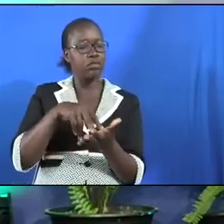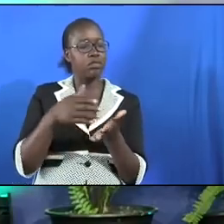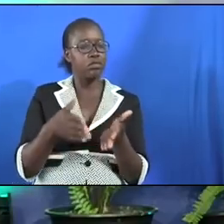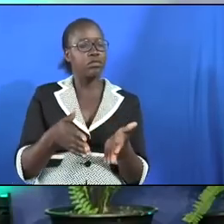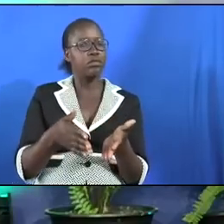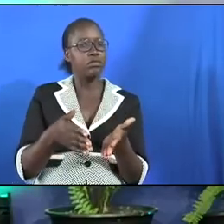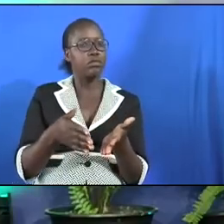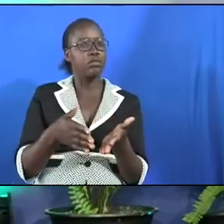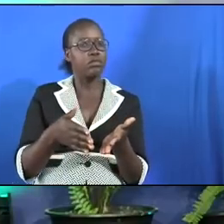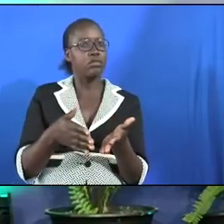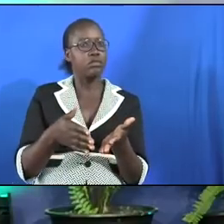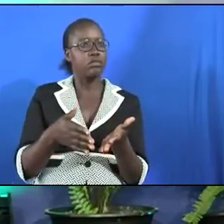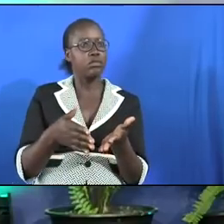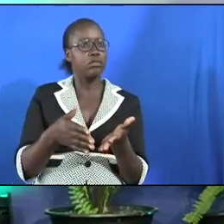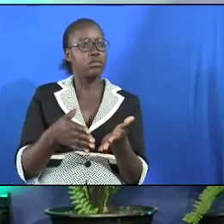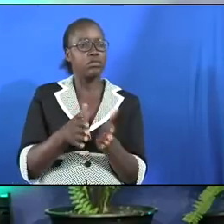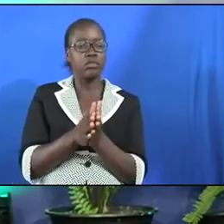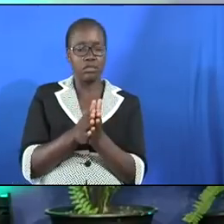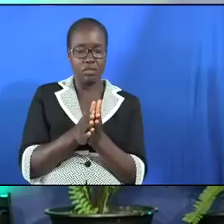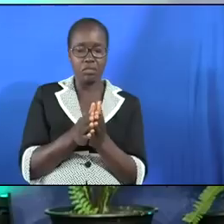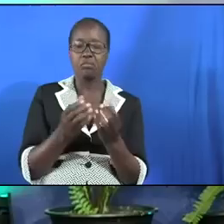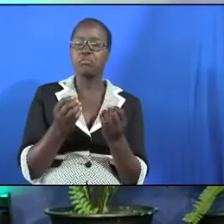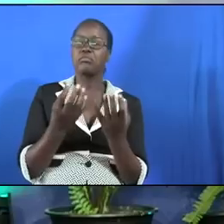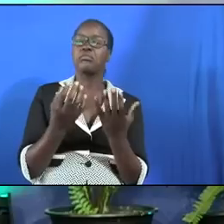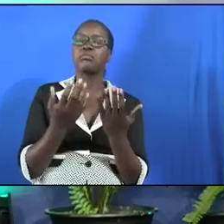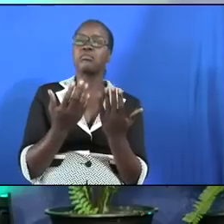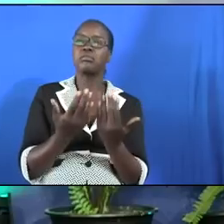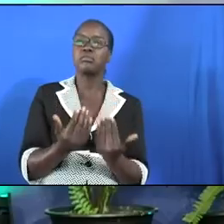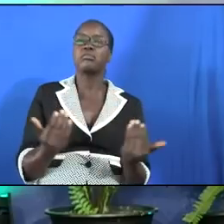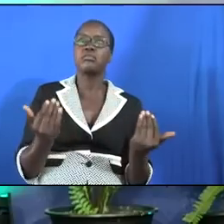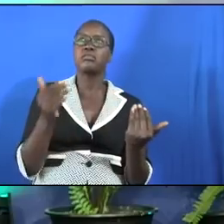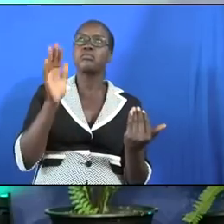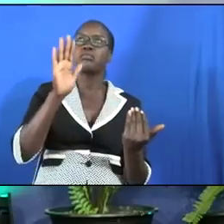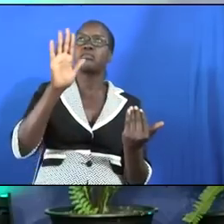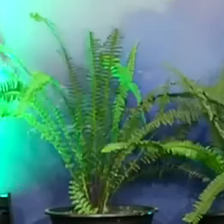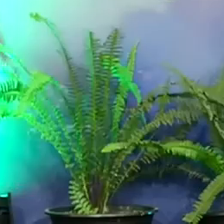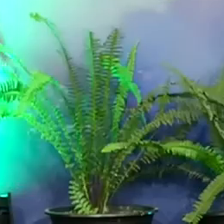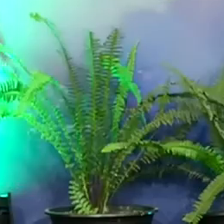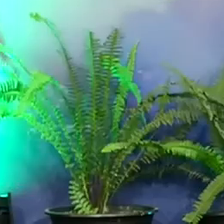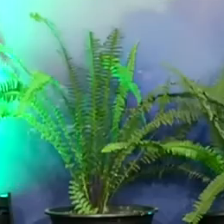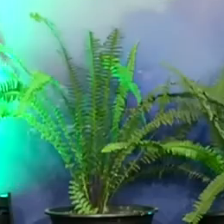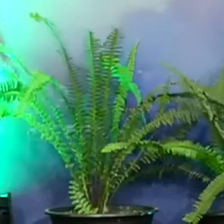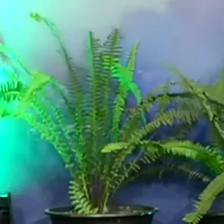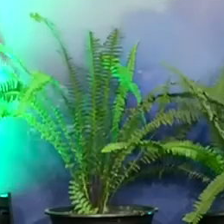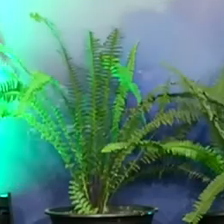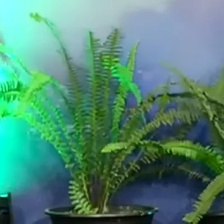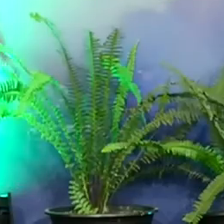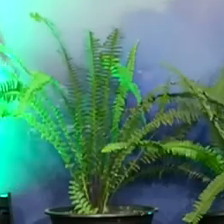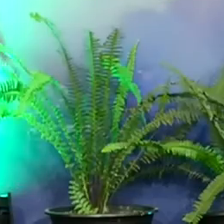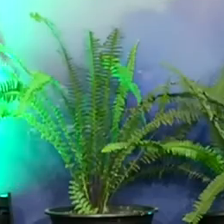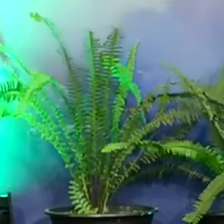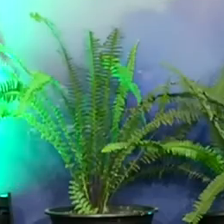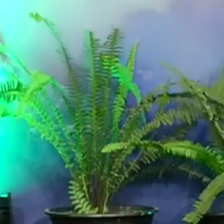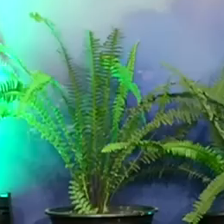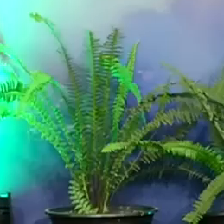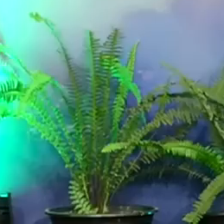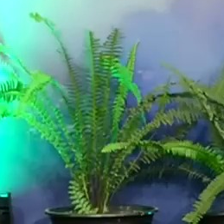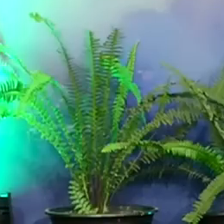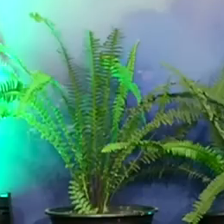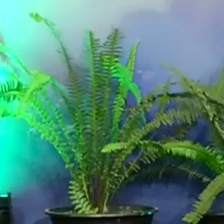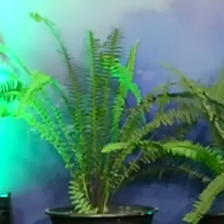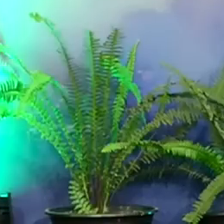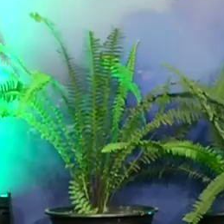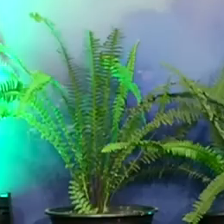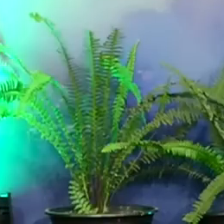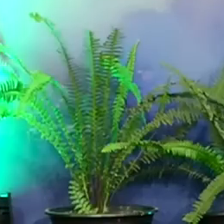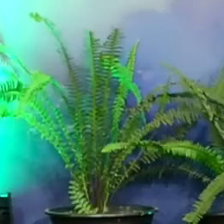here and many of your children who will not be advantaged like the characters